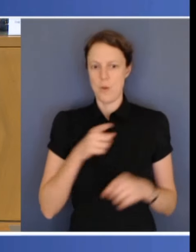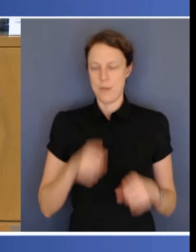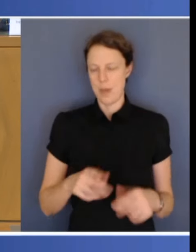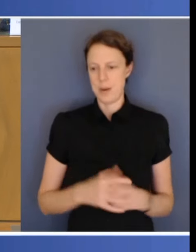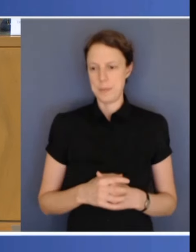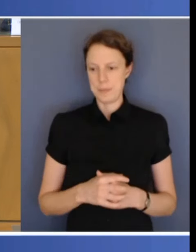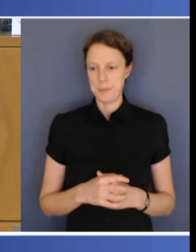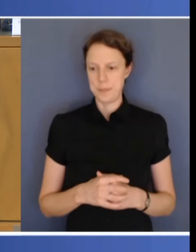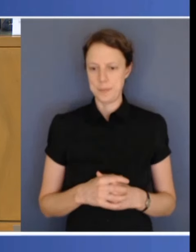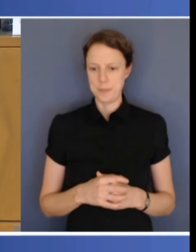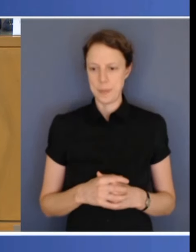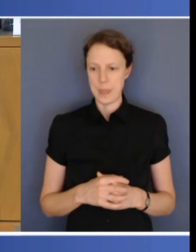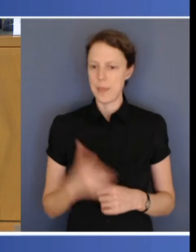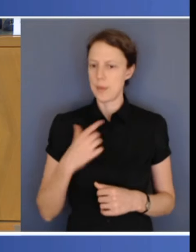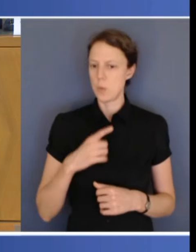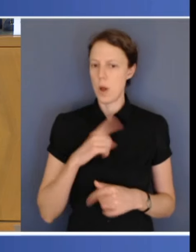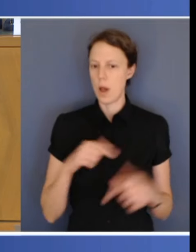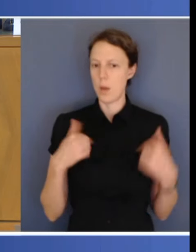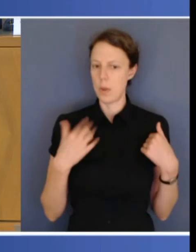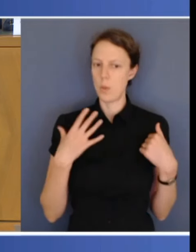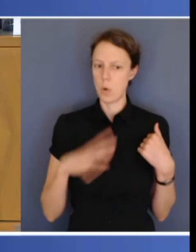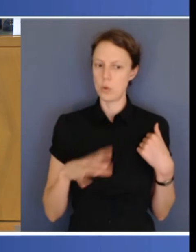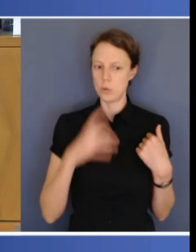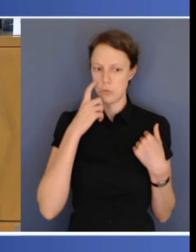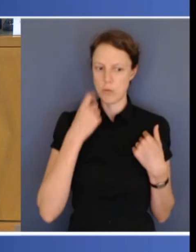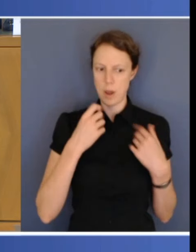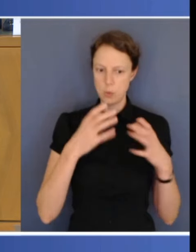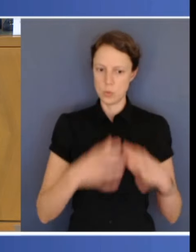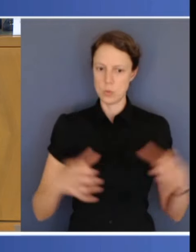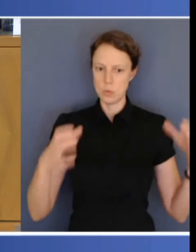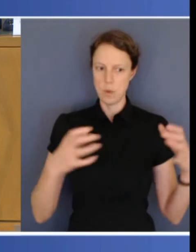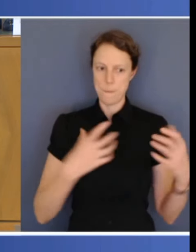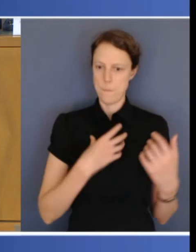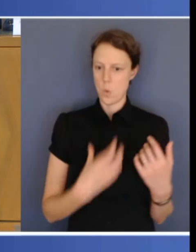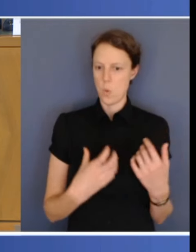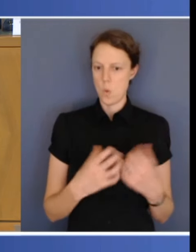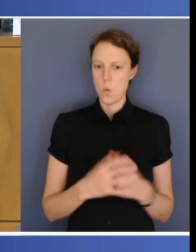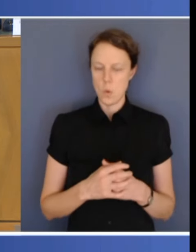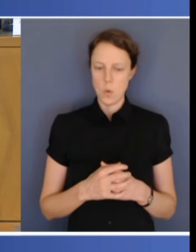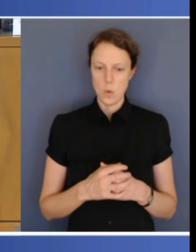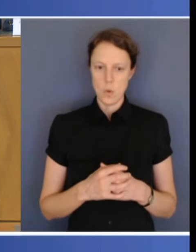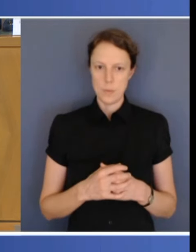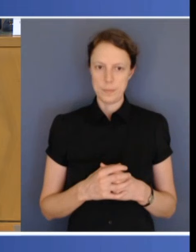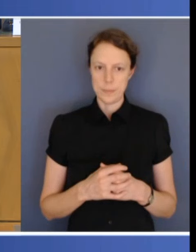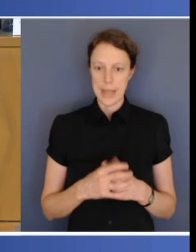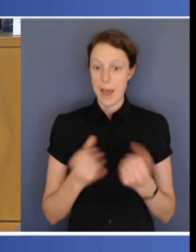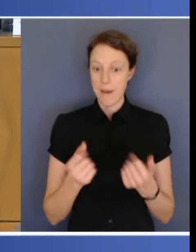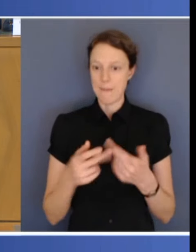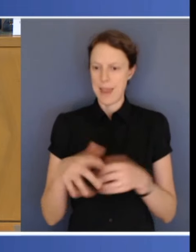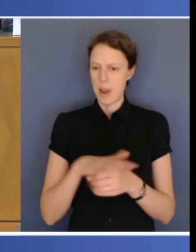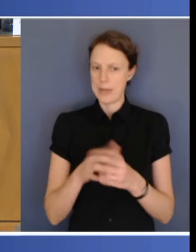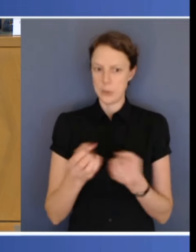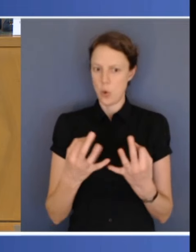want to look at extending it into some areas that haven't currently got access to it. And